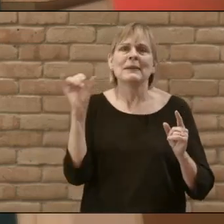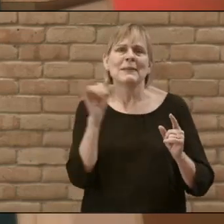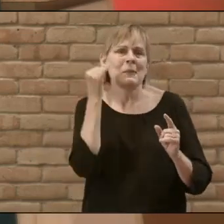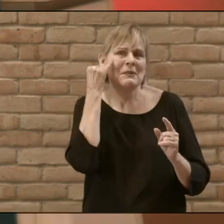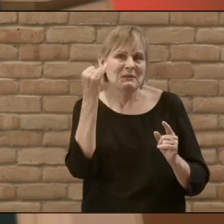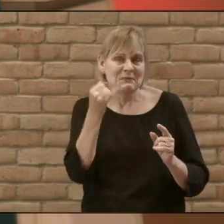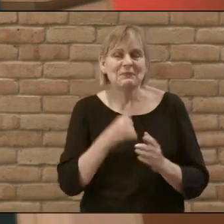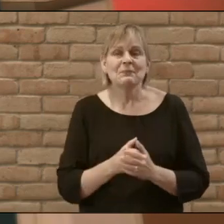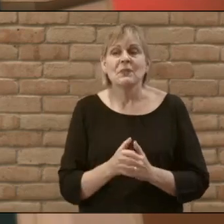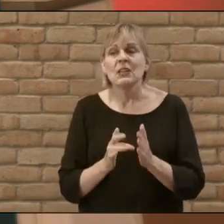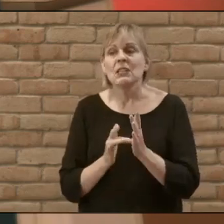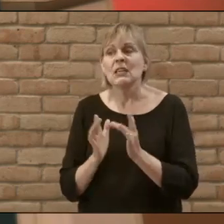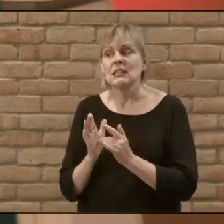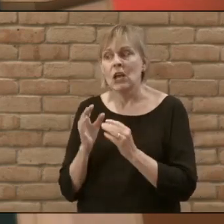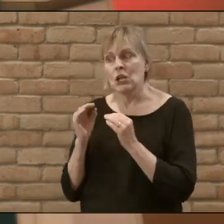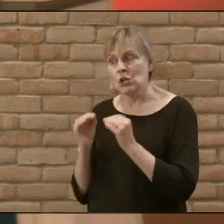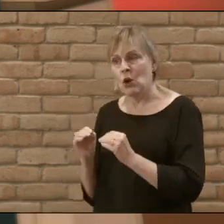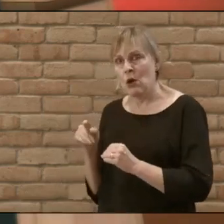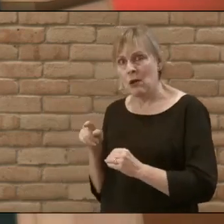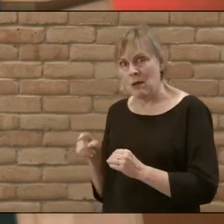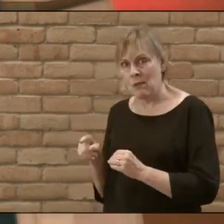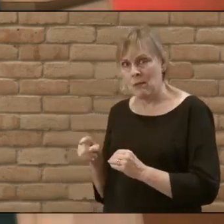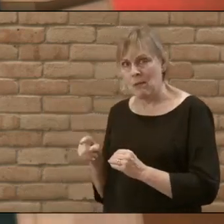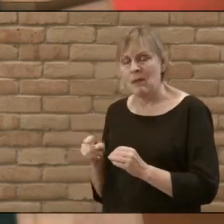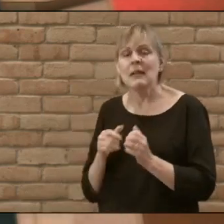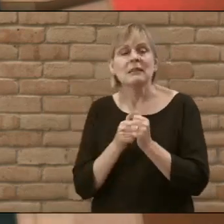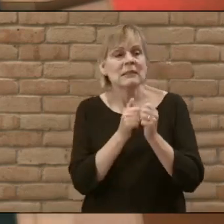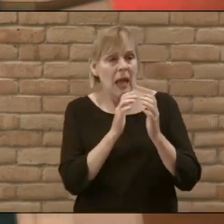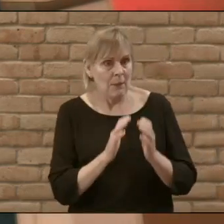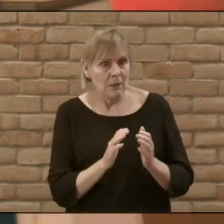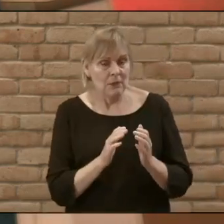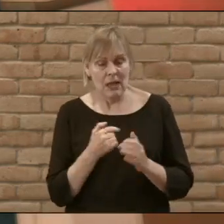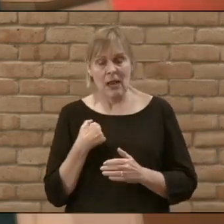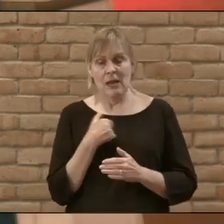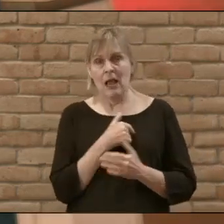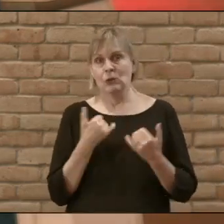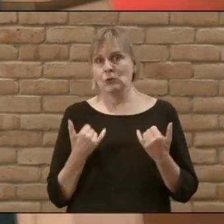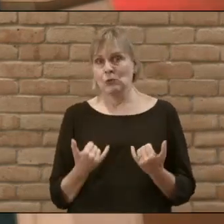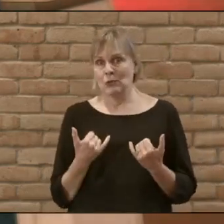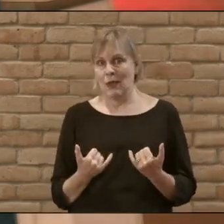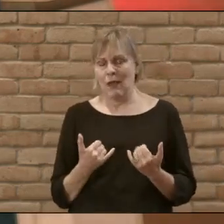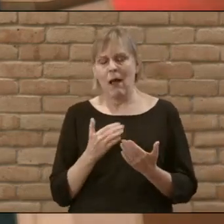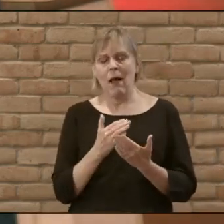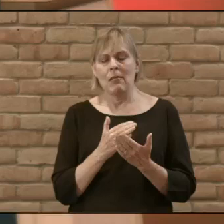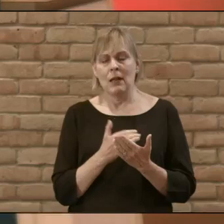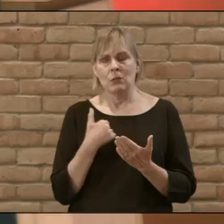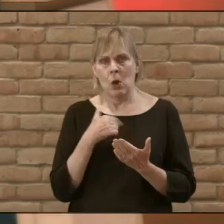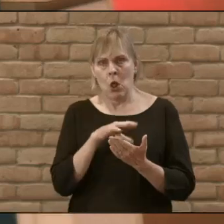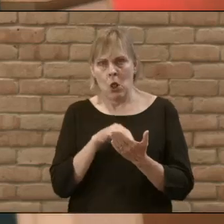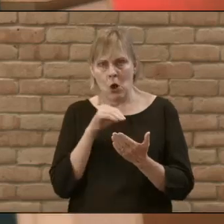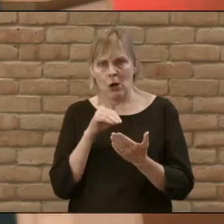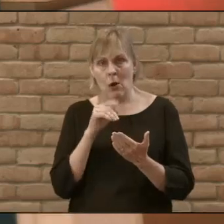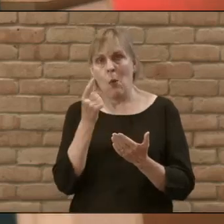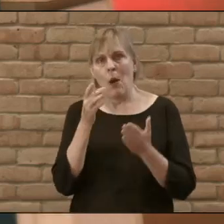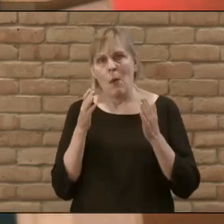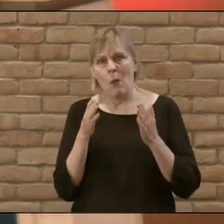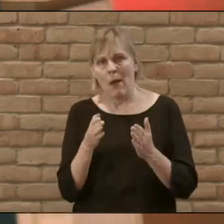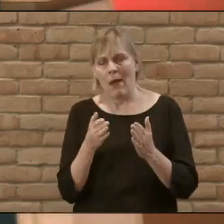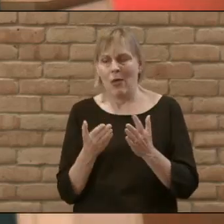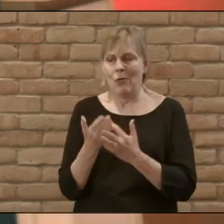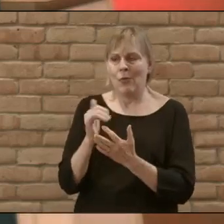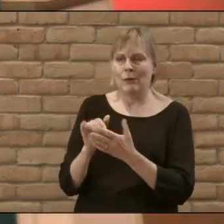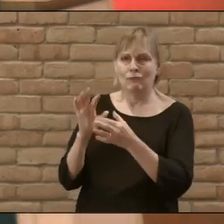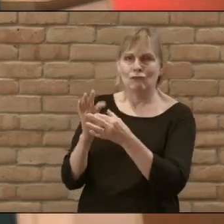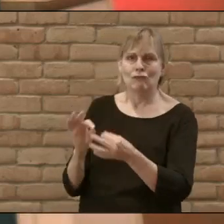Jesus taught Jairus his disciples and us here today a lesson that we could learn no other way through this